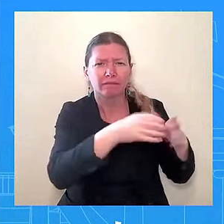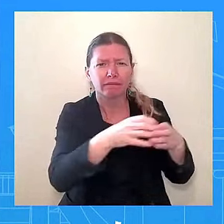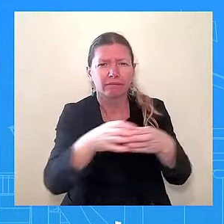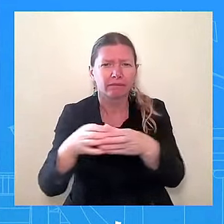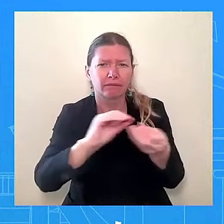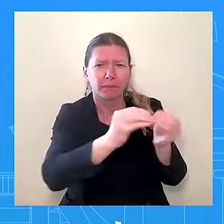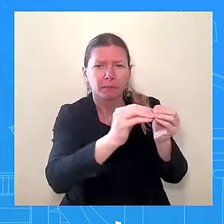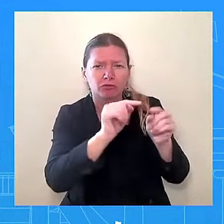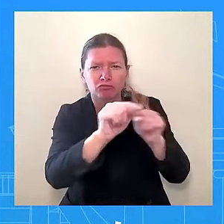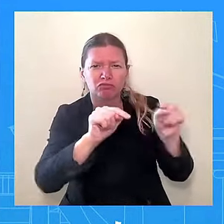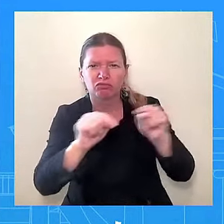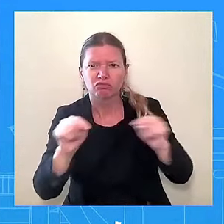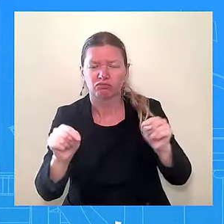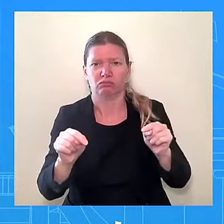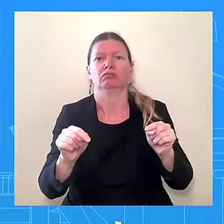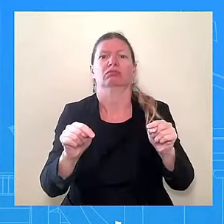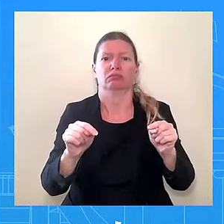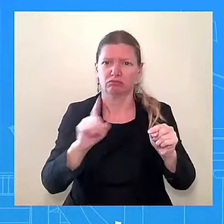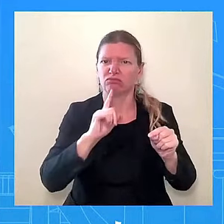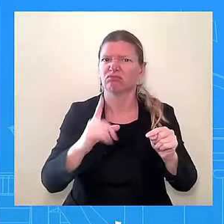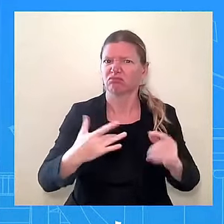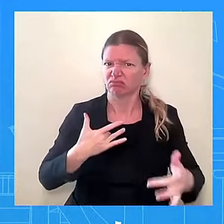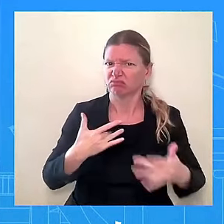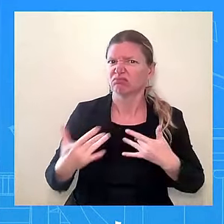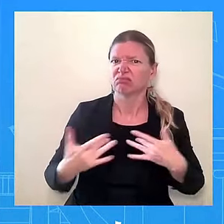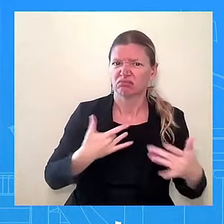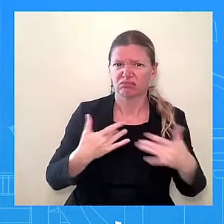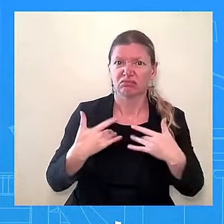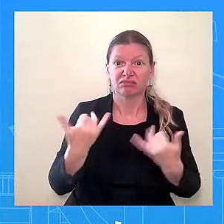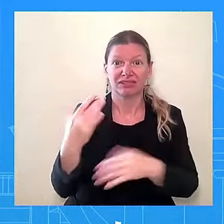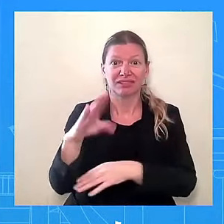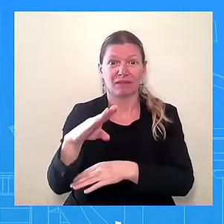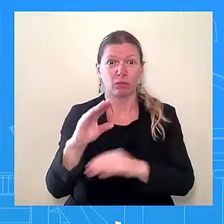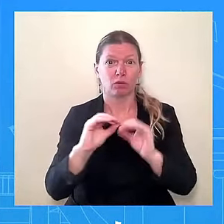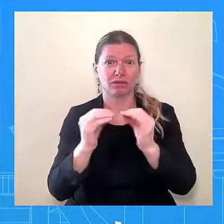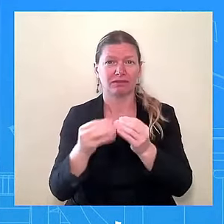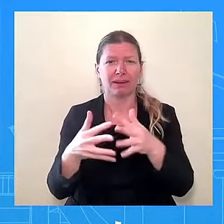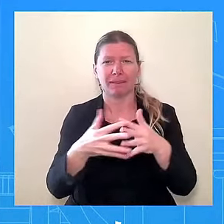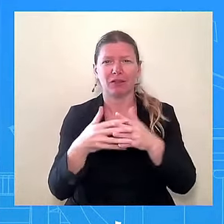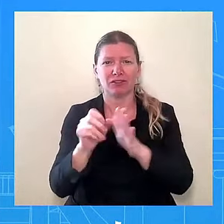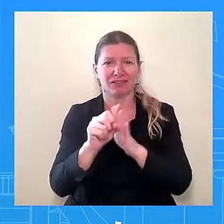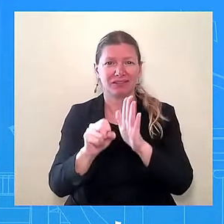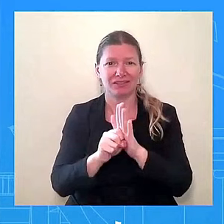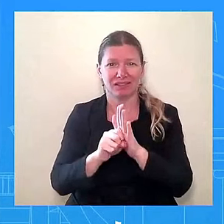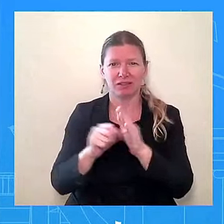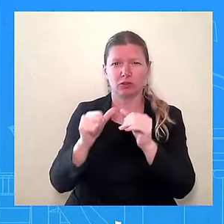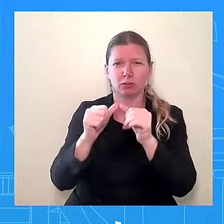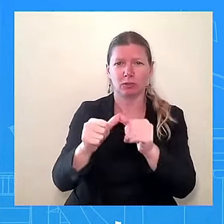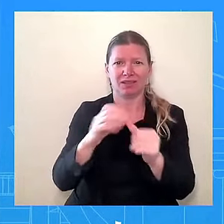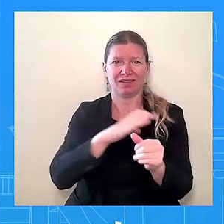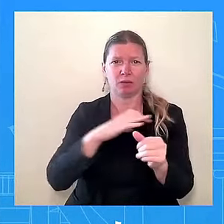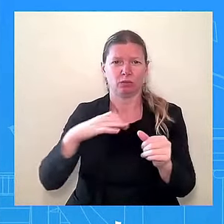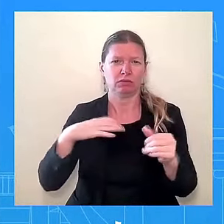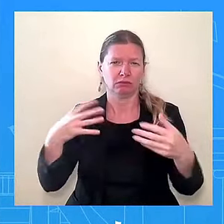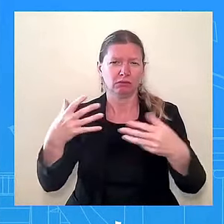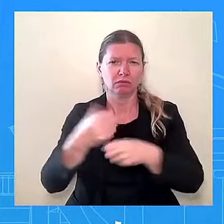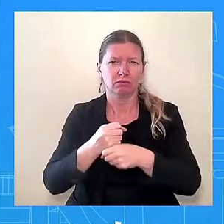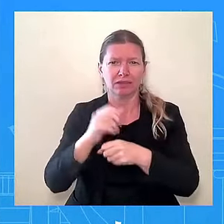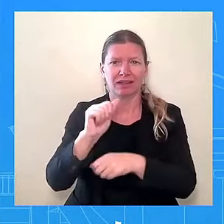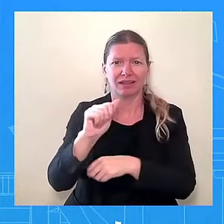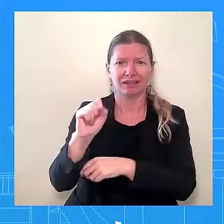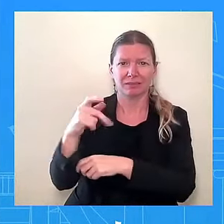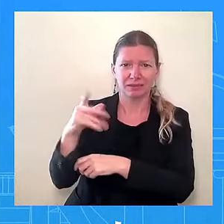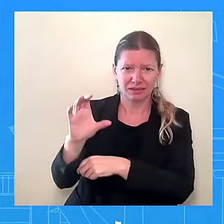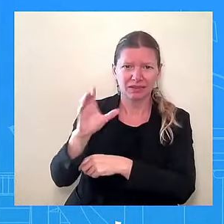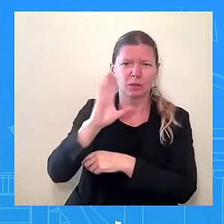hold a meeting to address the results of the electoral process in Venezuela. I'm not going to get ahead of that meeting, of course. I would simply reiterate that the United